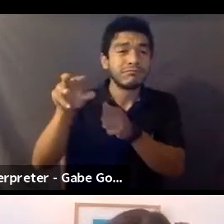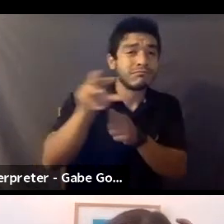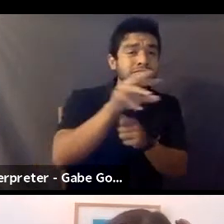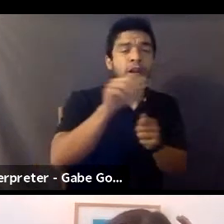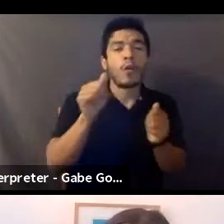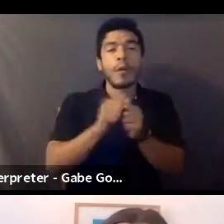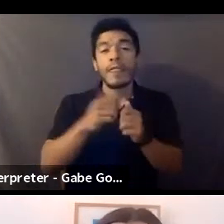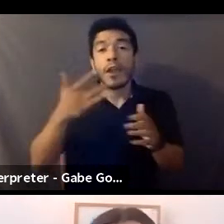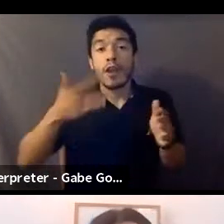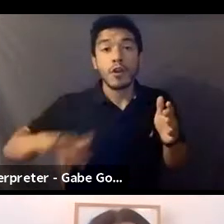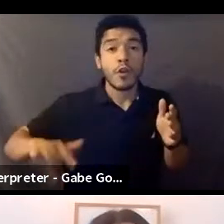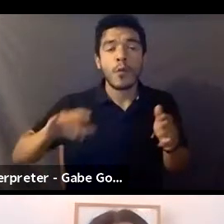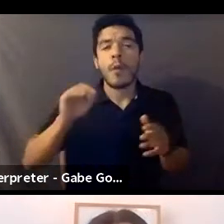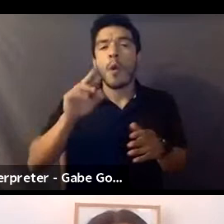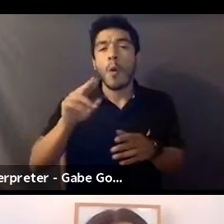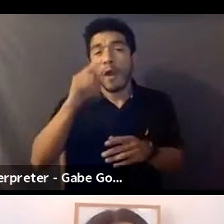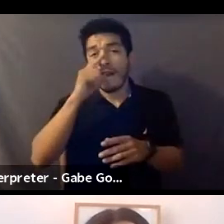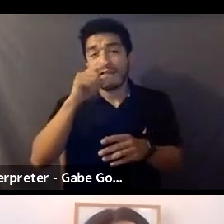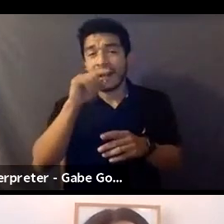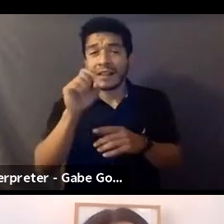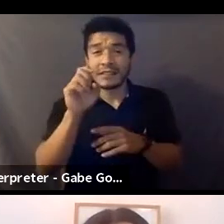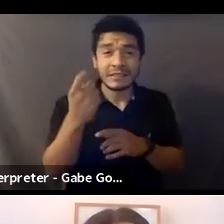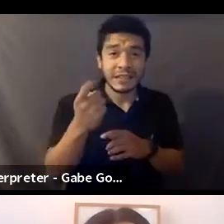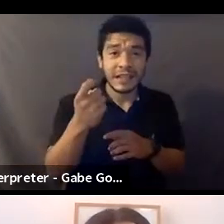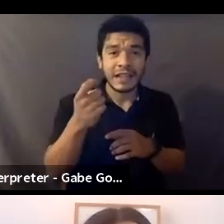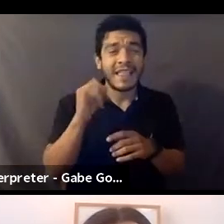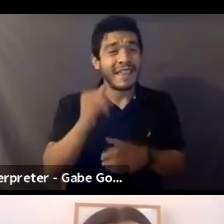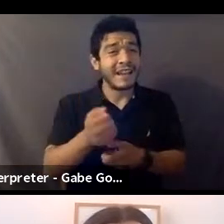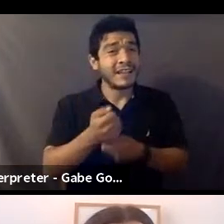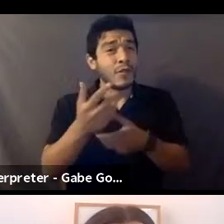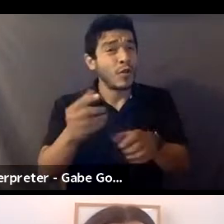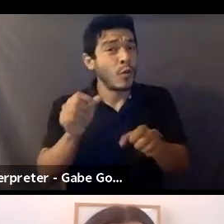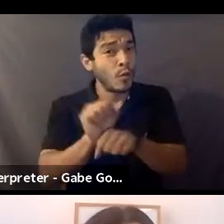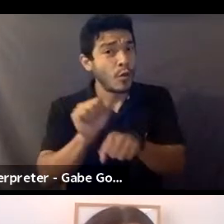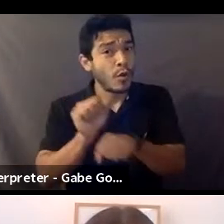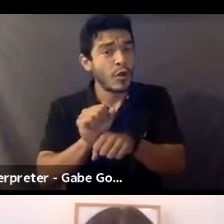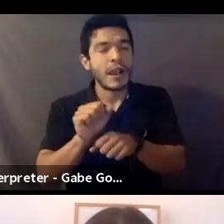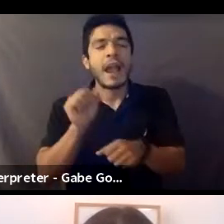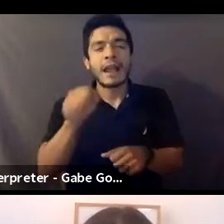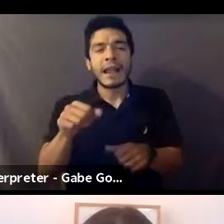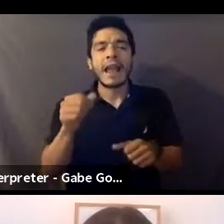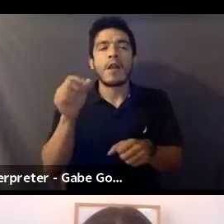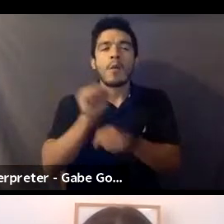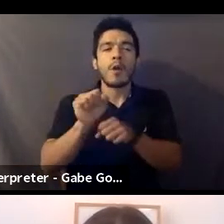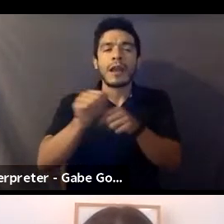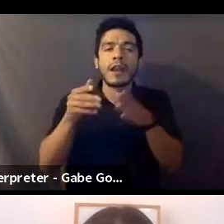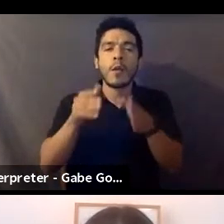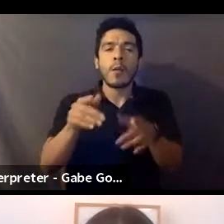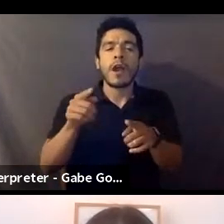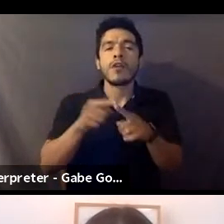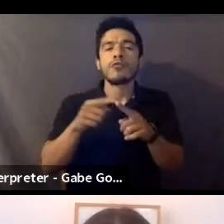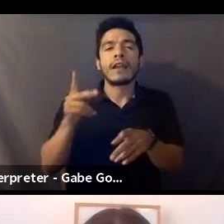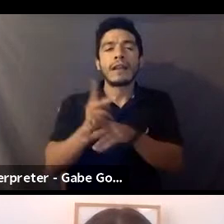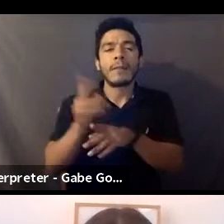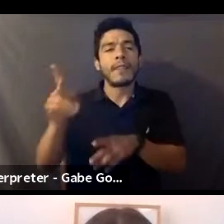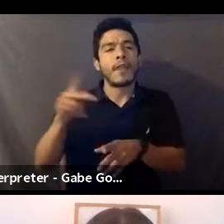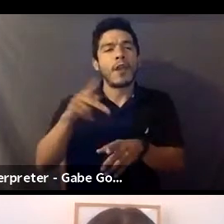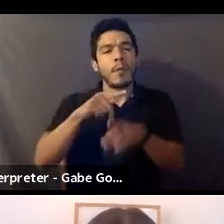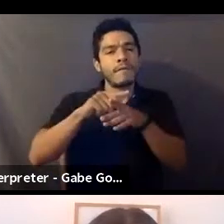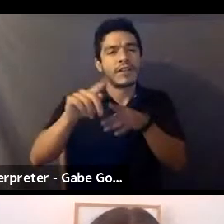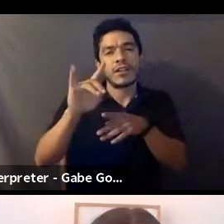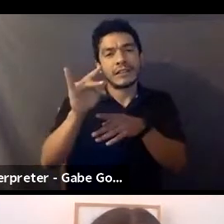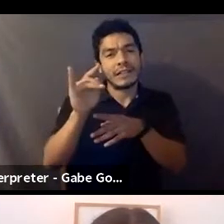hyper-exposed work, are able to work in a manner that maintains their personal and professional dignity while realizing the